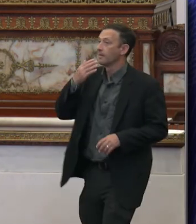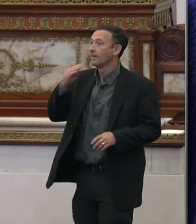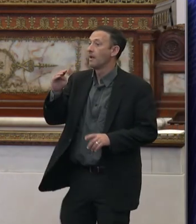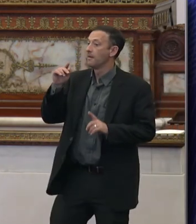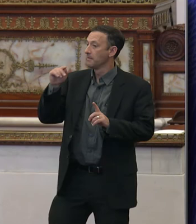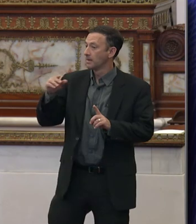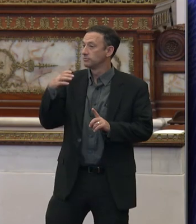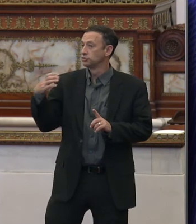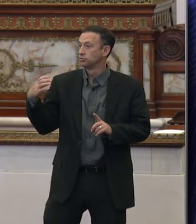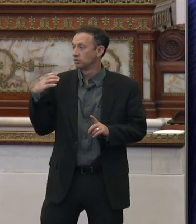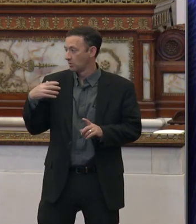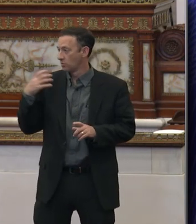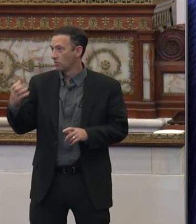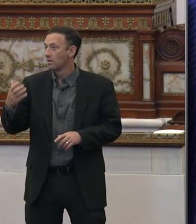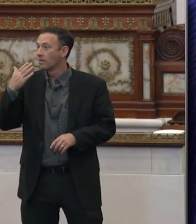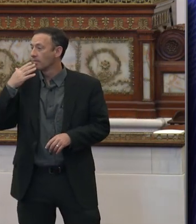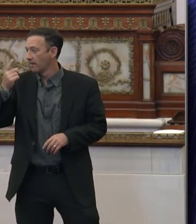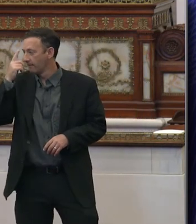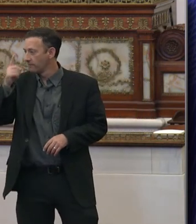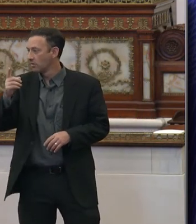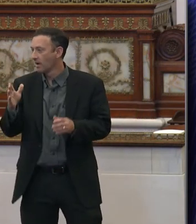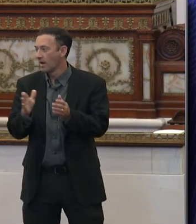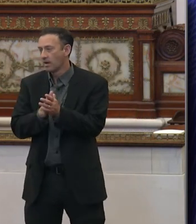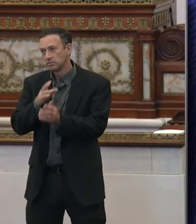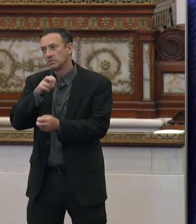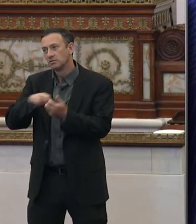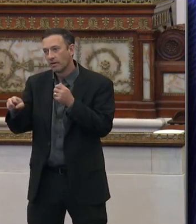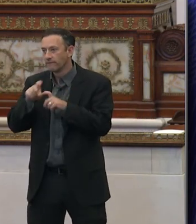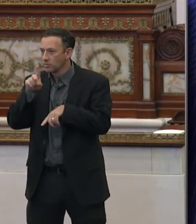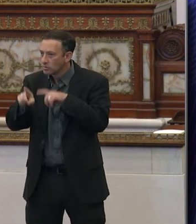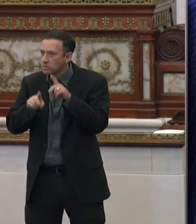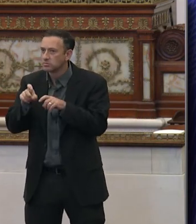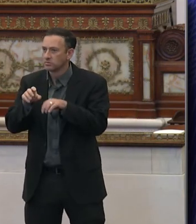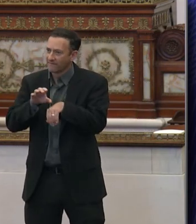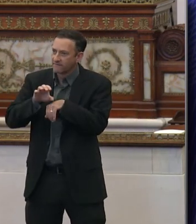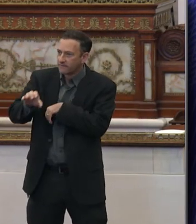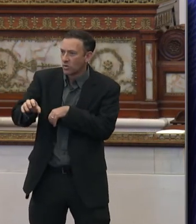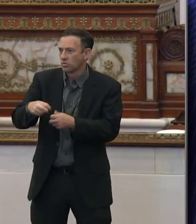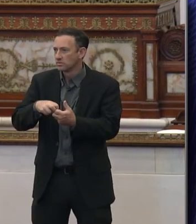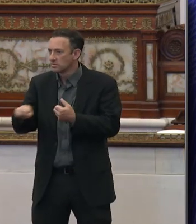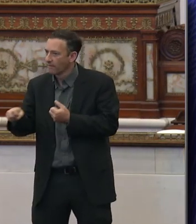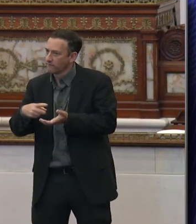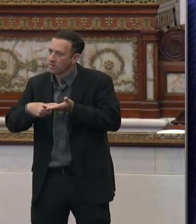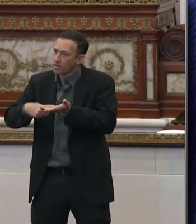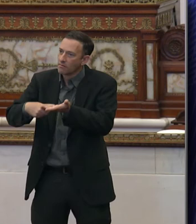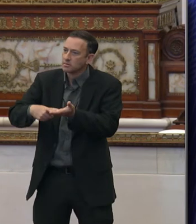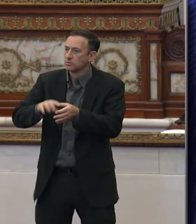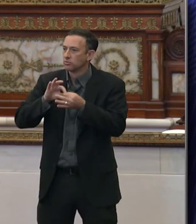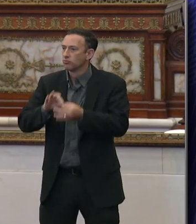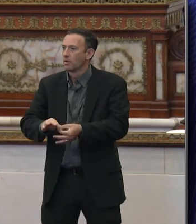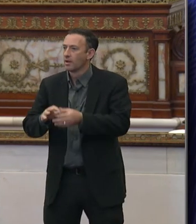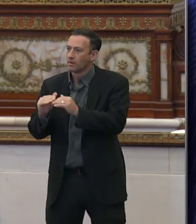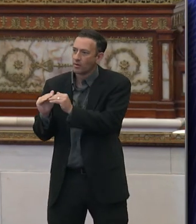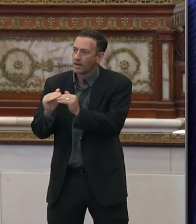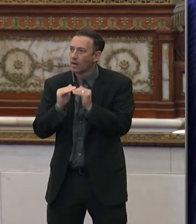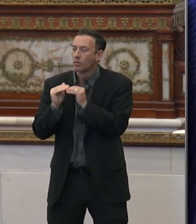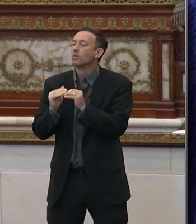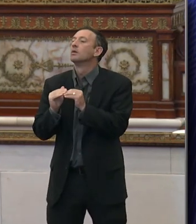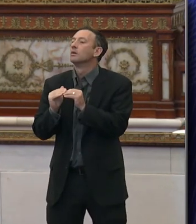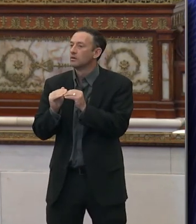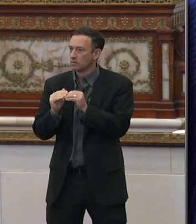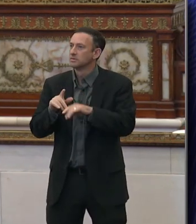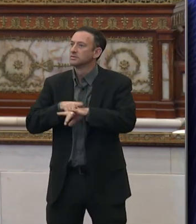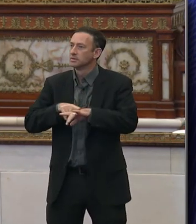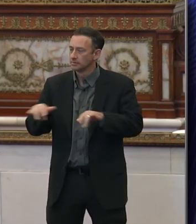you for asking the tough questions and forcing tough conversations around equity, while also